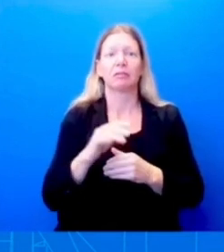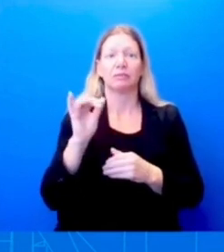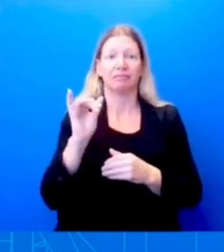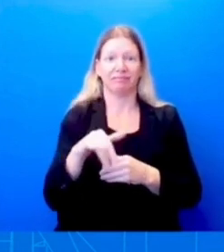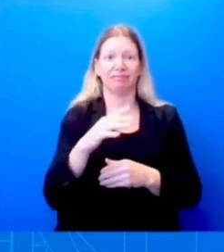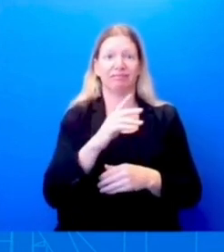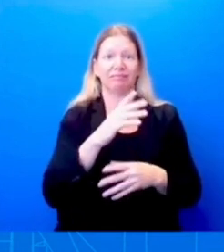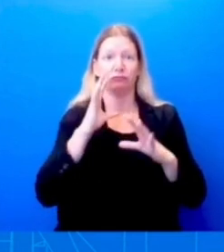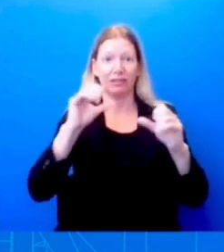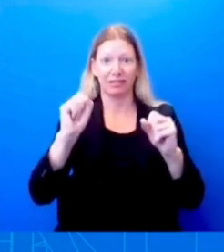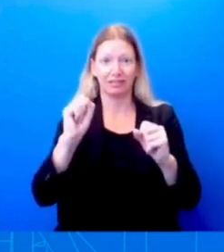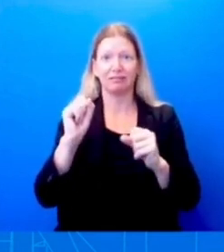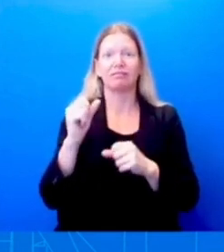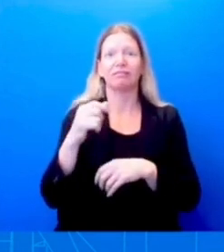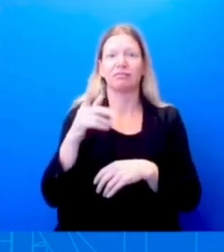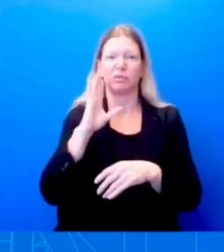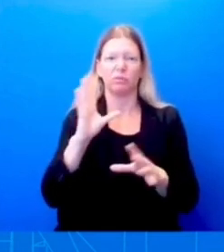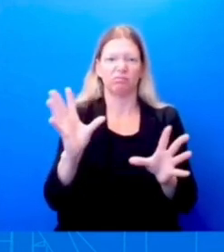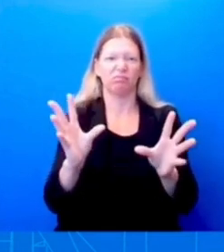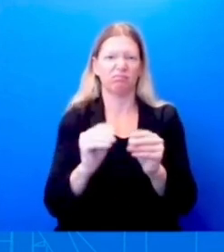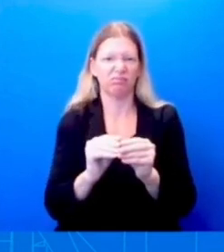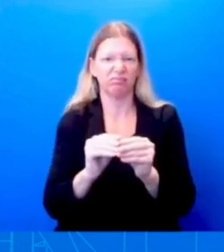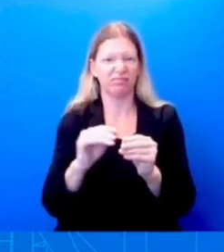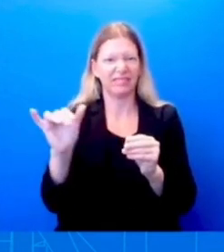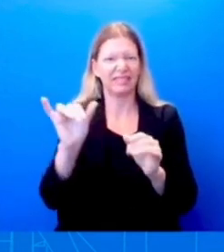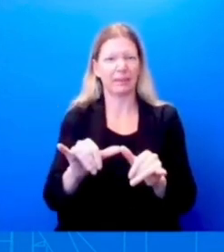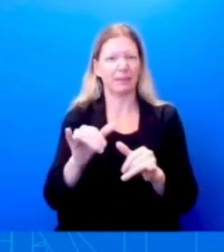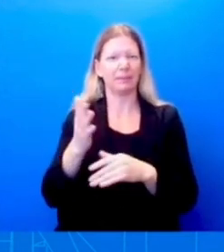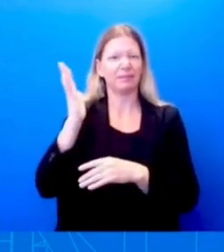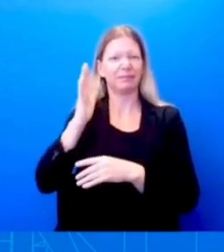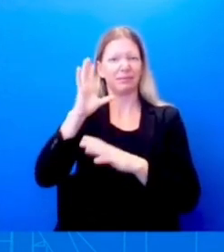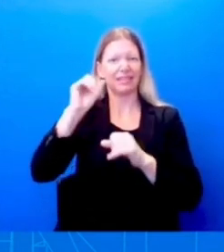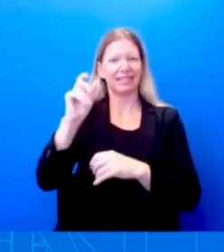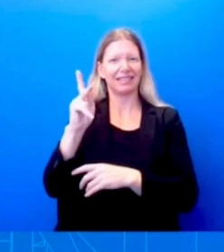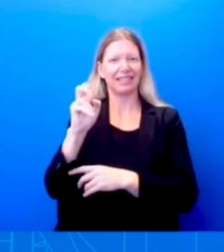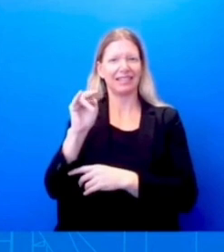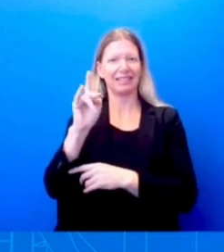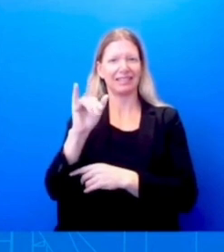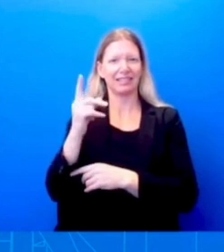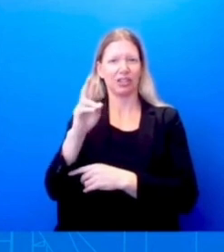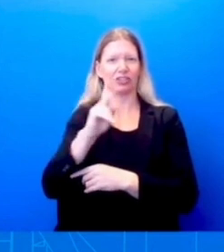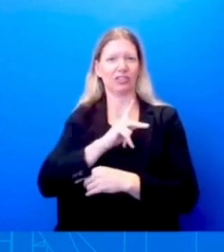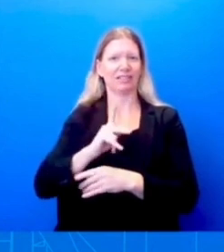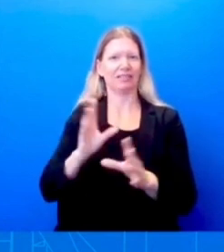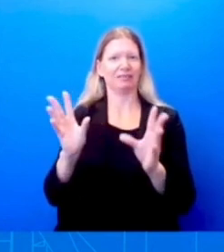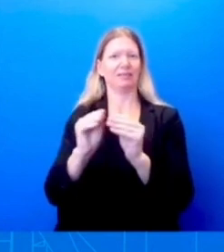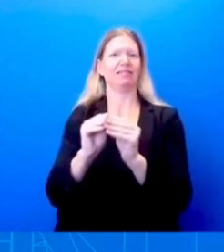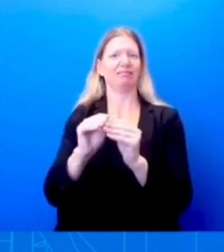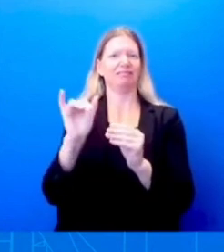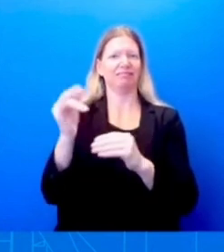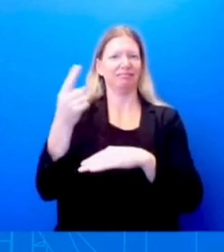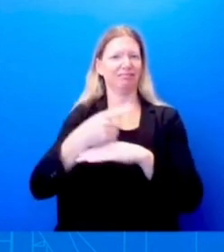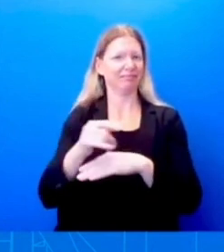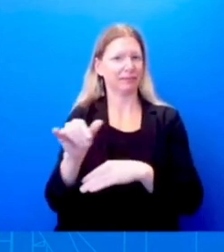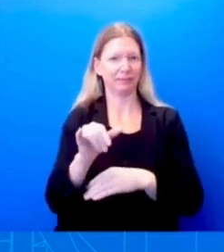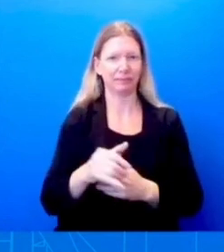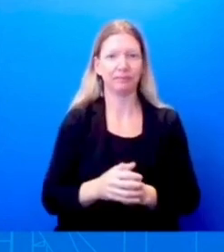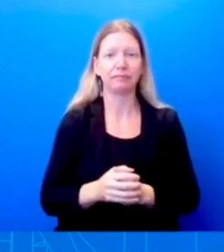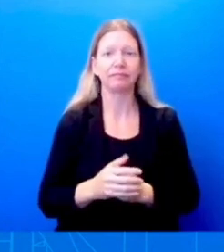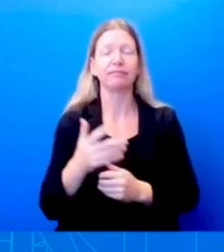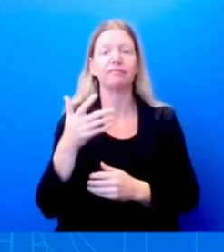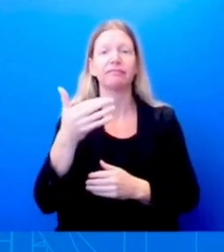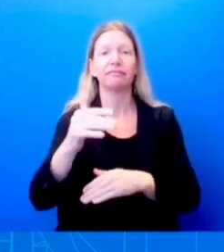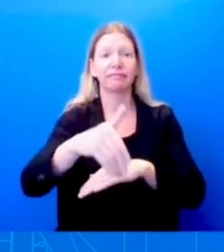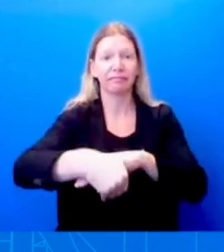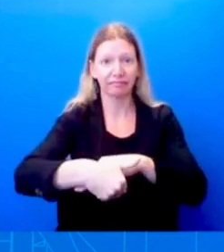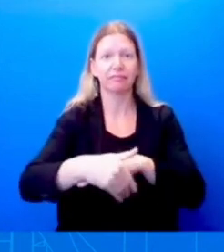this evening, President Biden will host a reception as well and provide remarks to commemorate the 60th anniversary of the founding of the